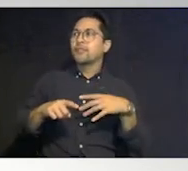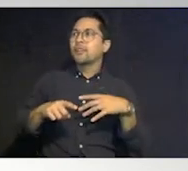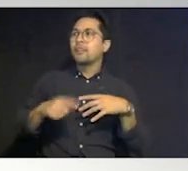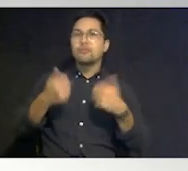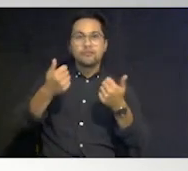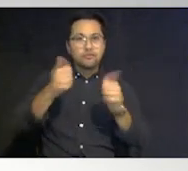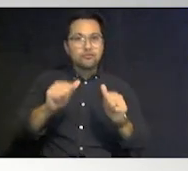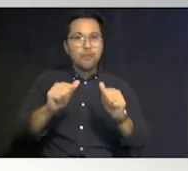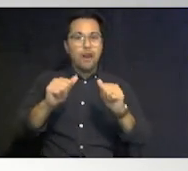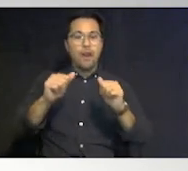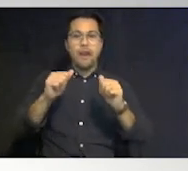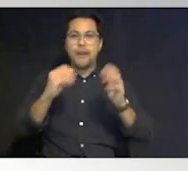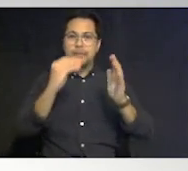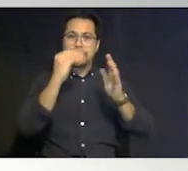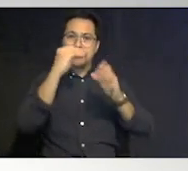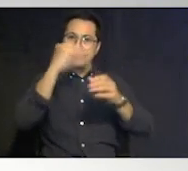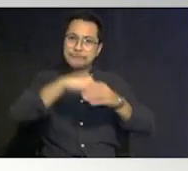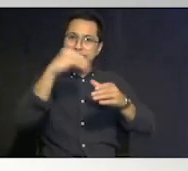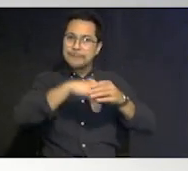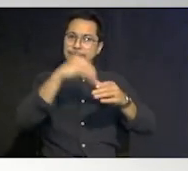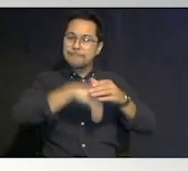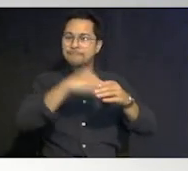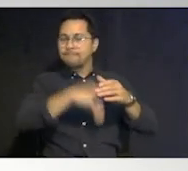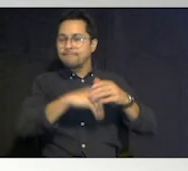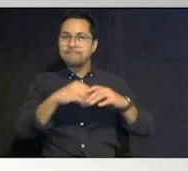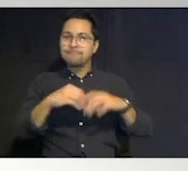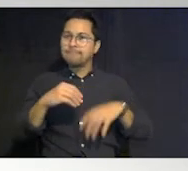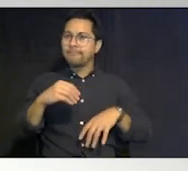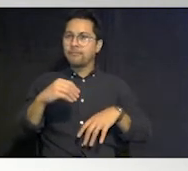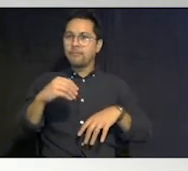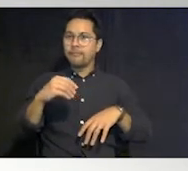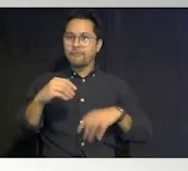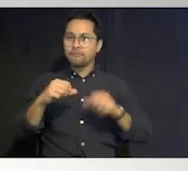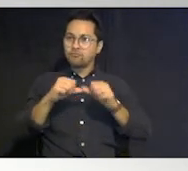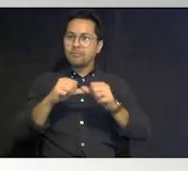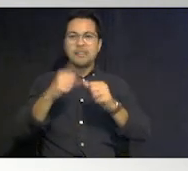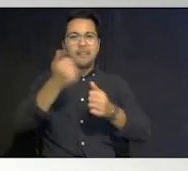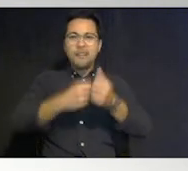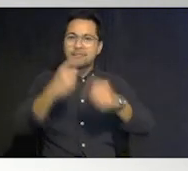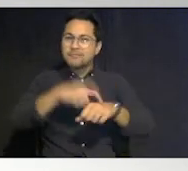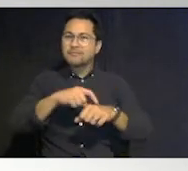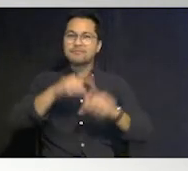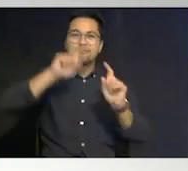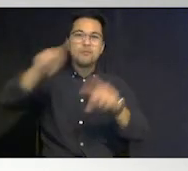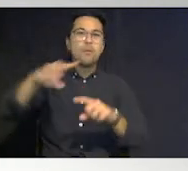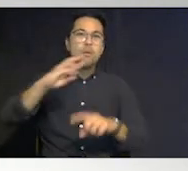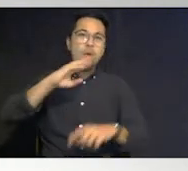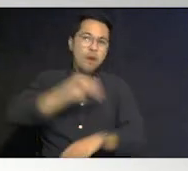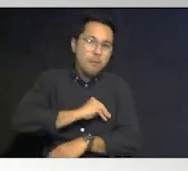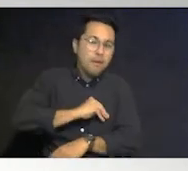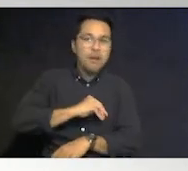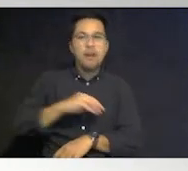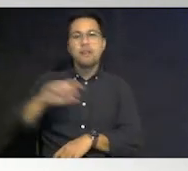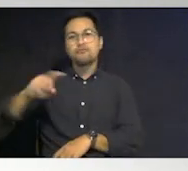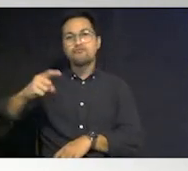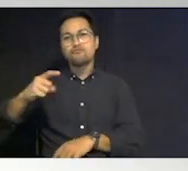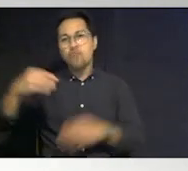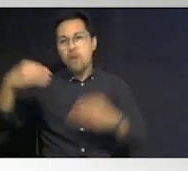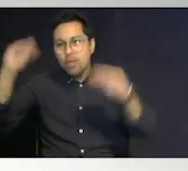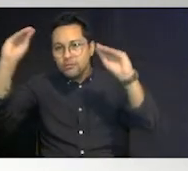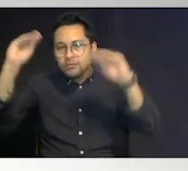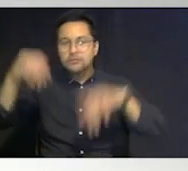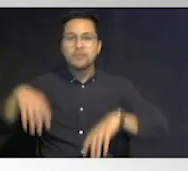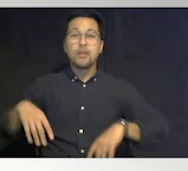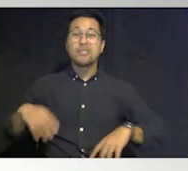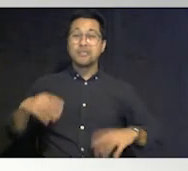project you know every time you you go to walmart or the dollar store republics um that you're getting a little bit at a time knowing